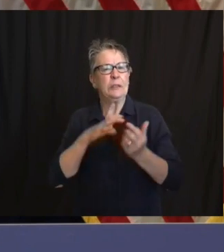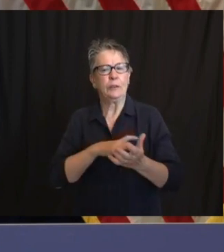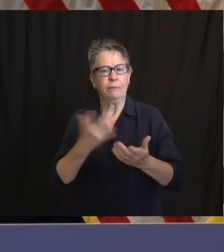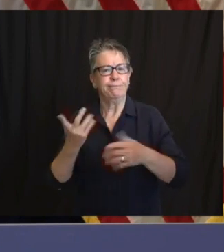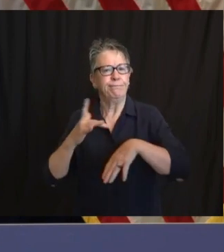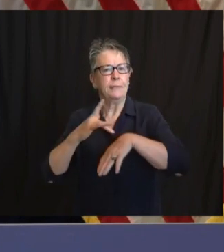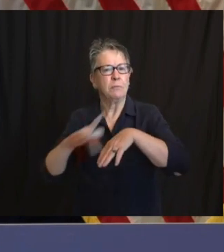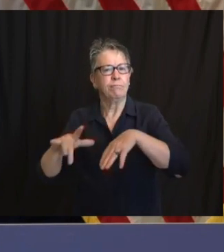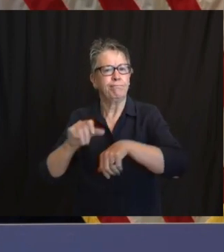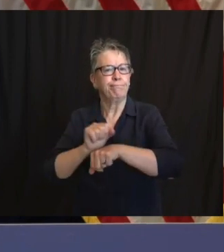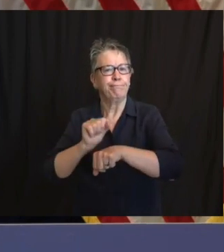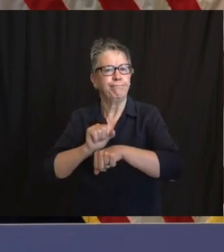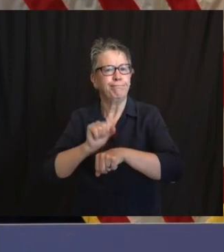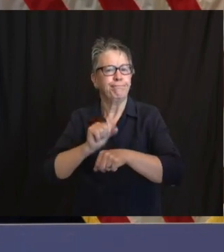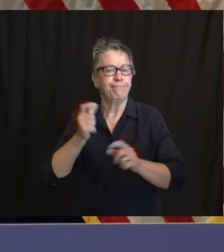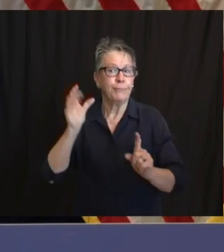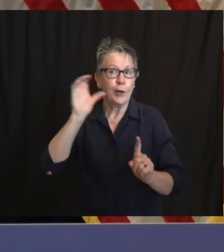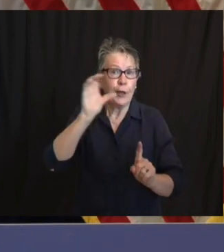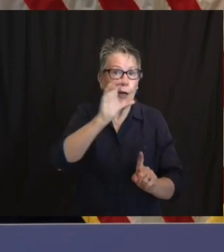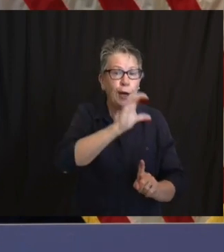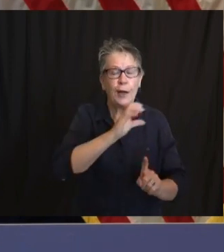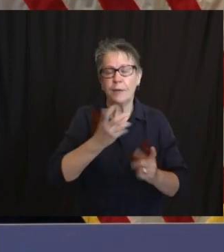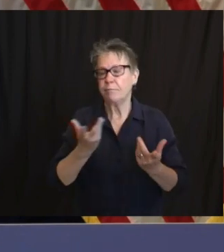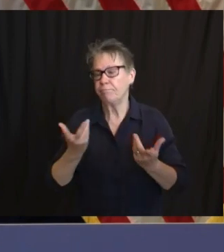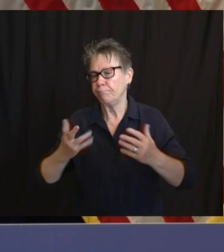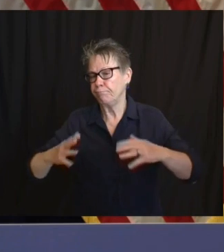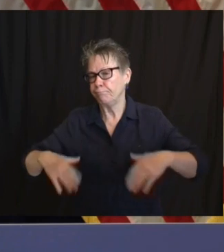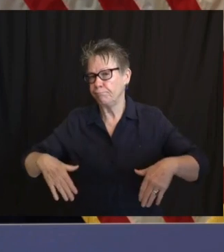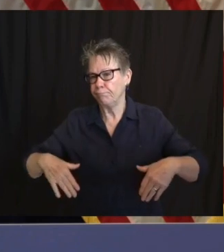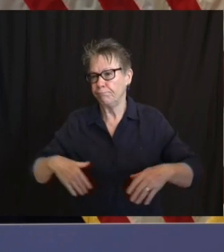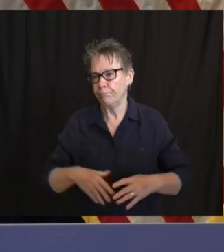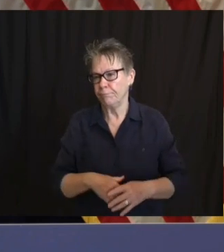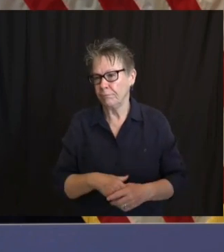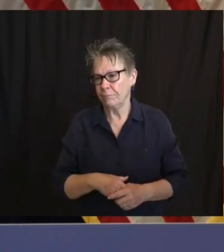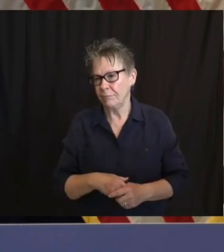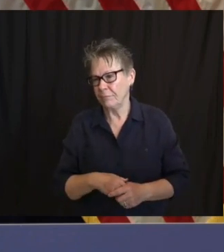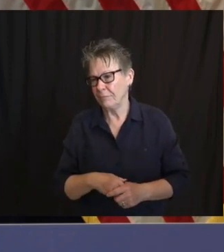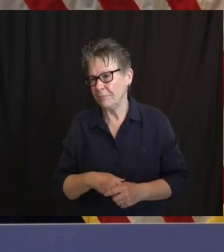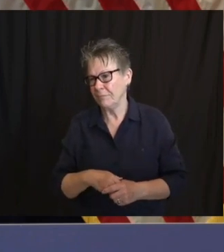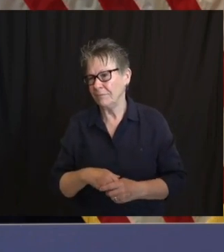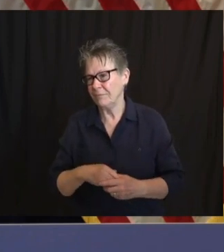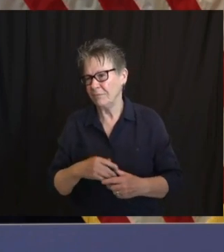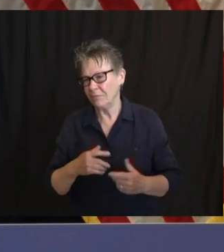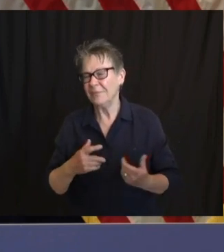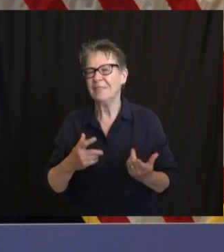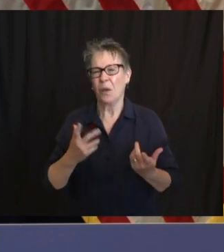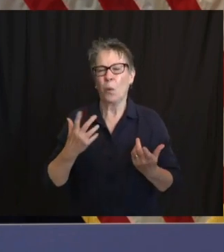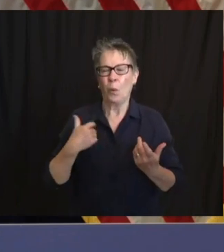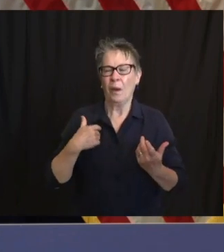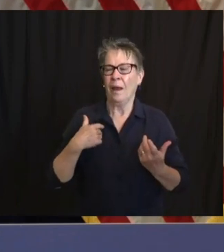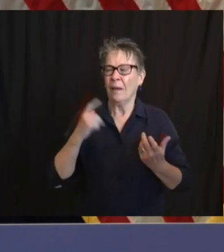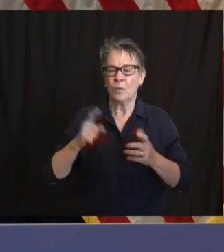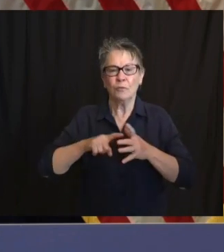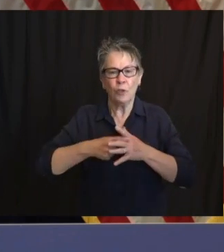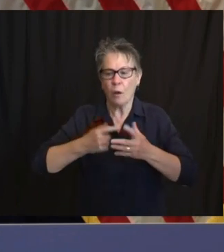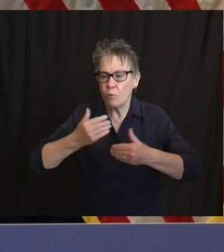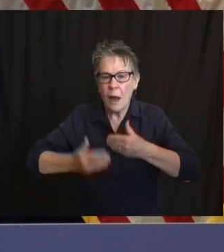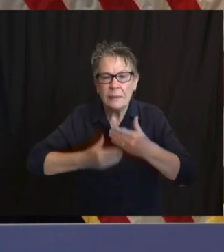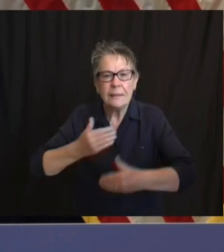I don't know, I don't have a good answer about anyone else who may have a second job, but there is a process and I don't think I addressed it quite as